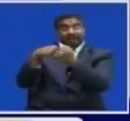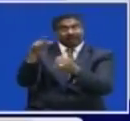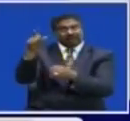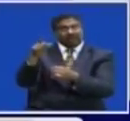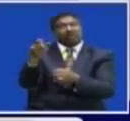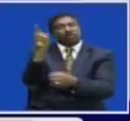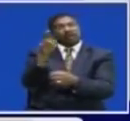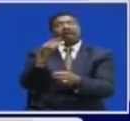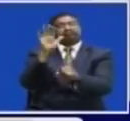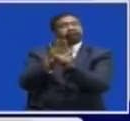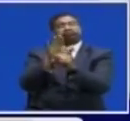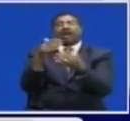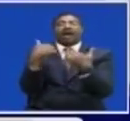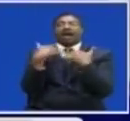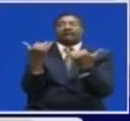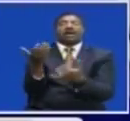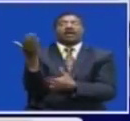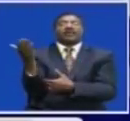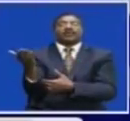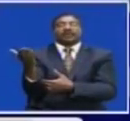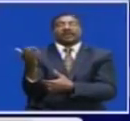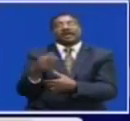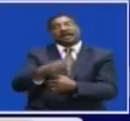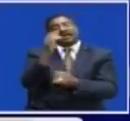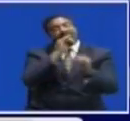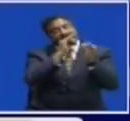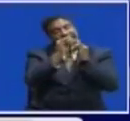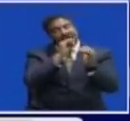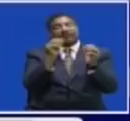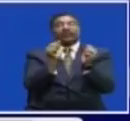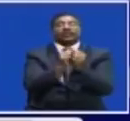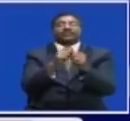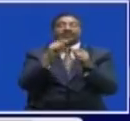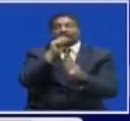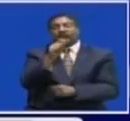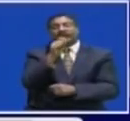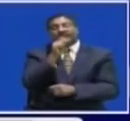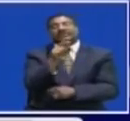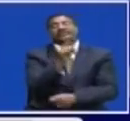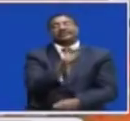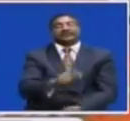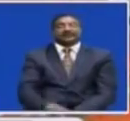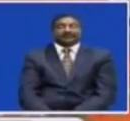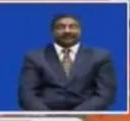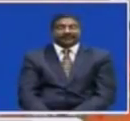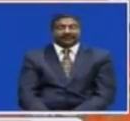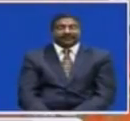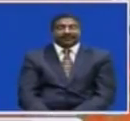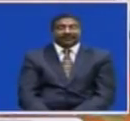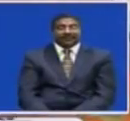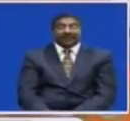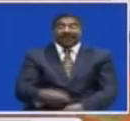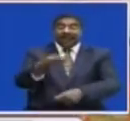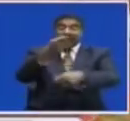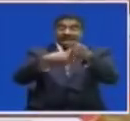currency liquidity Mrs. Monakato was speaking in an interview with journalists in Lusaka today The exchange